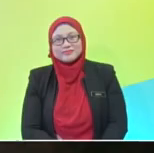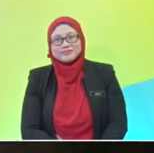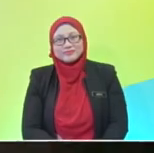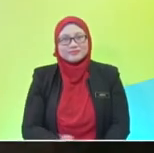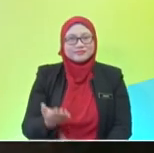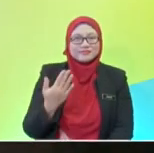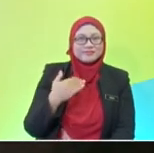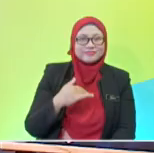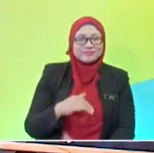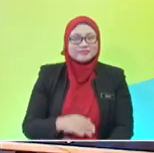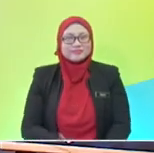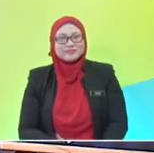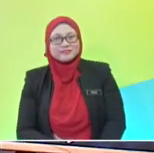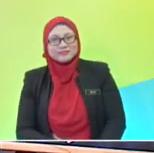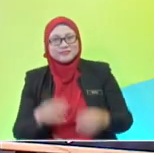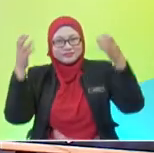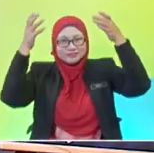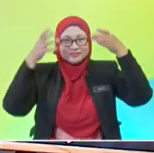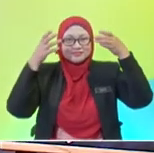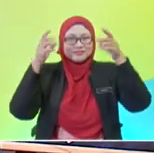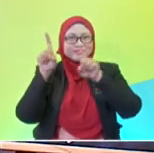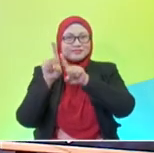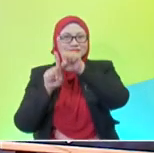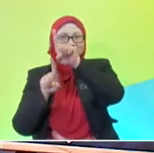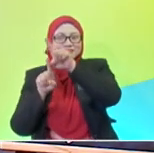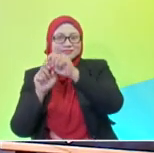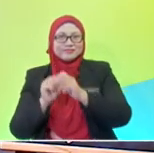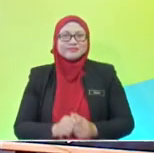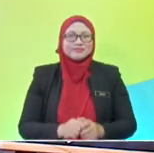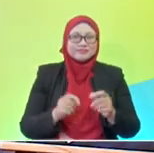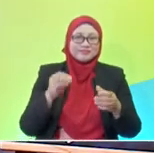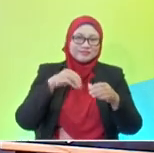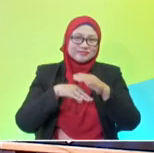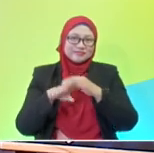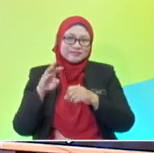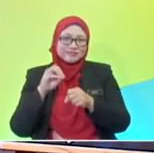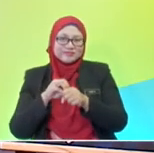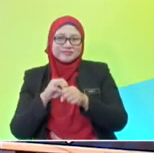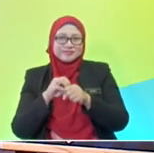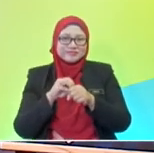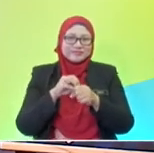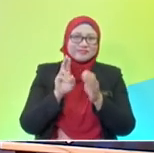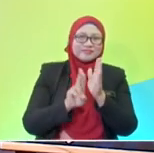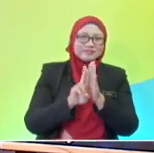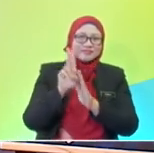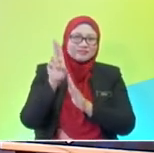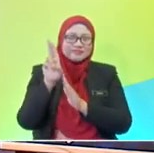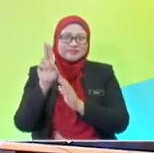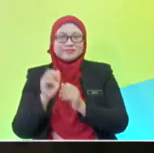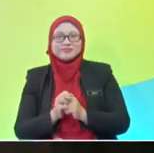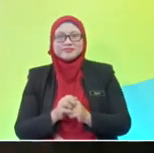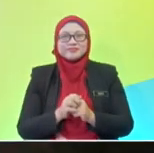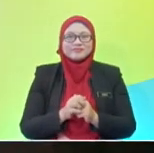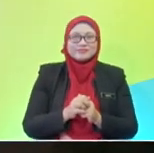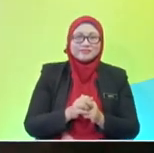Let's put on our astronaut suit. Let's get into our spaceship. Let's explore